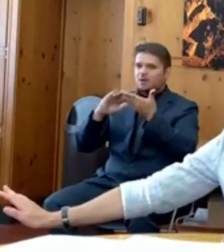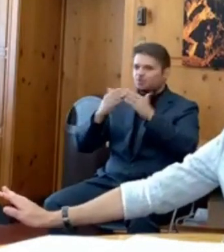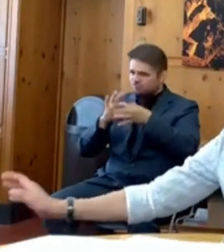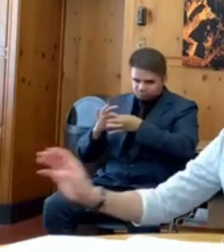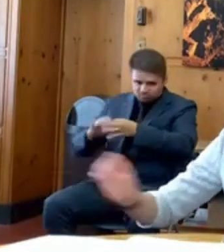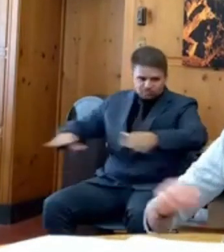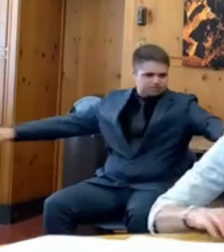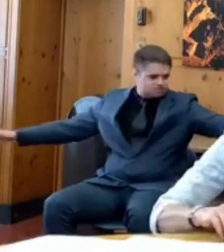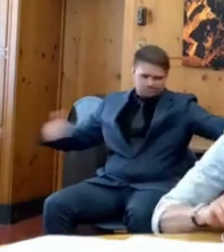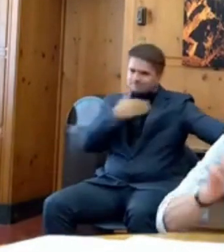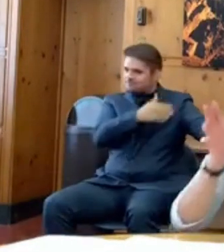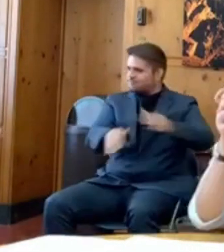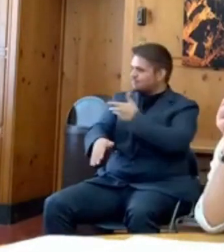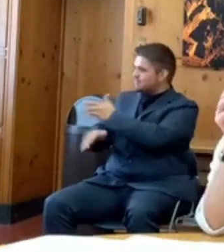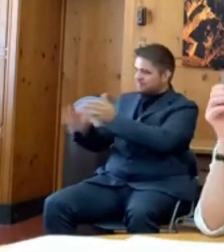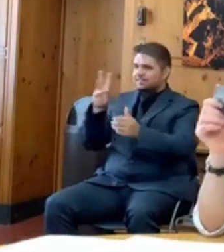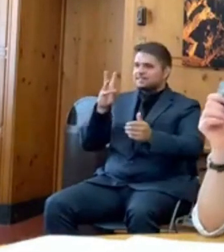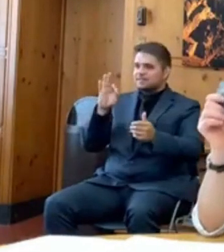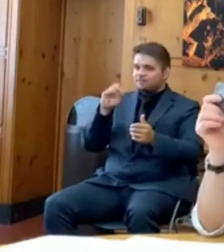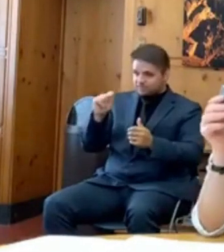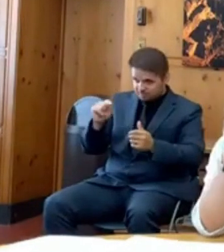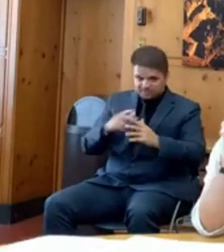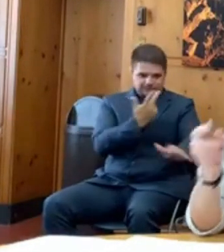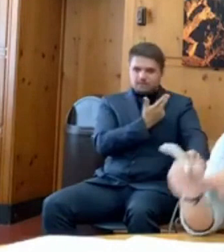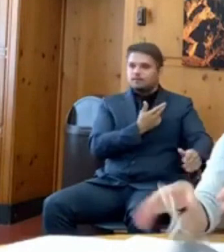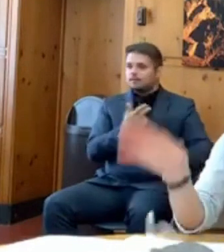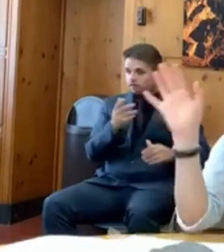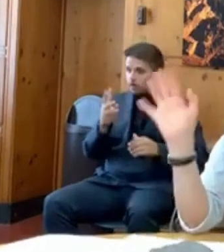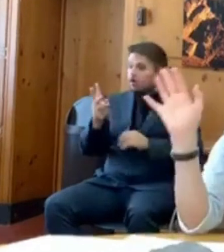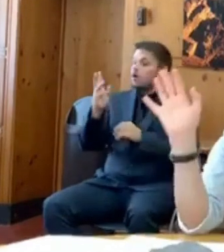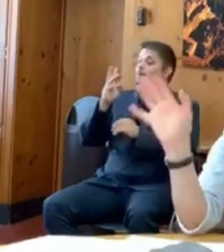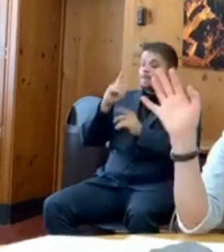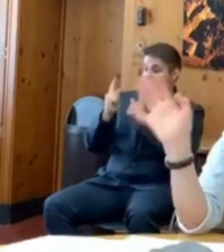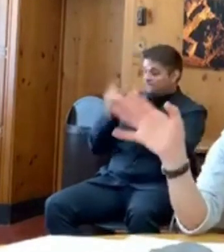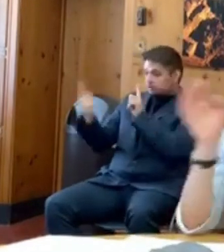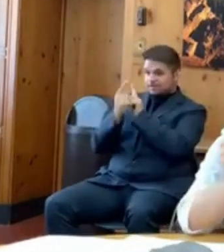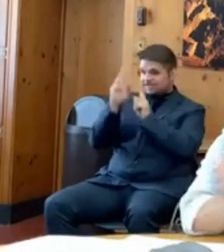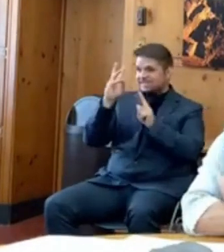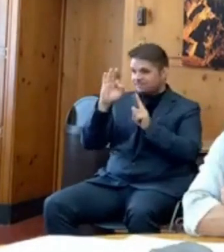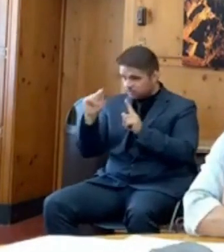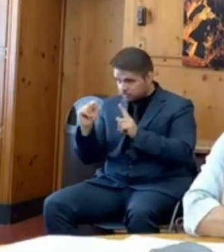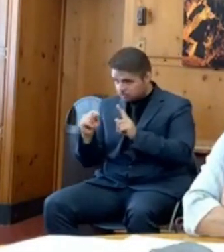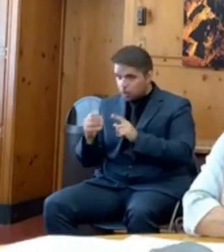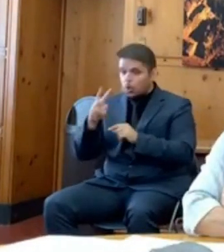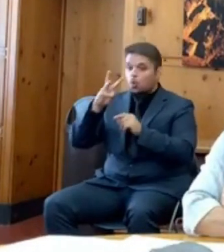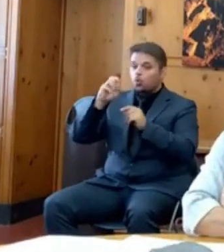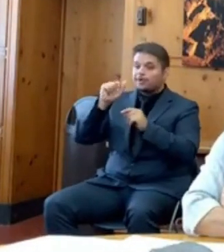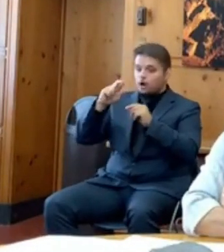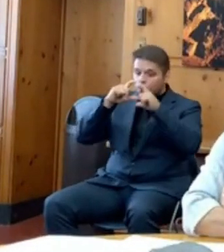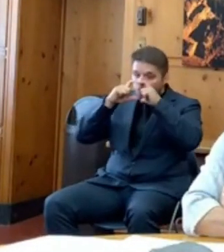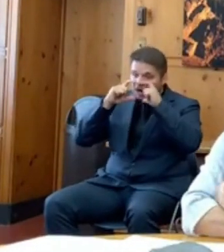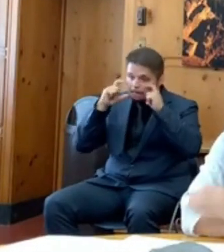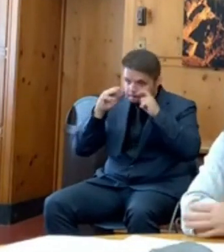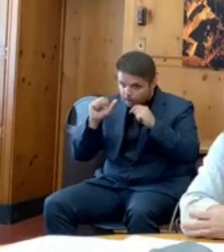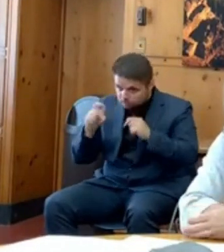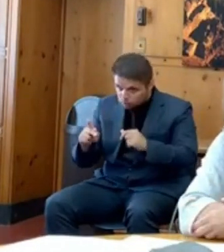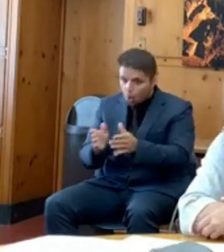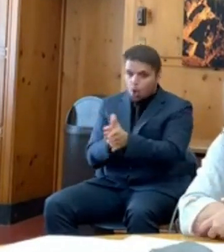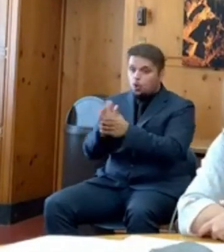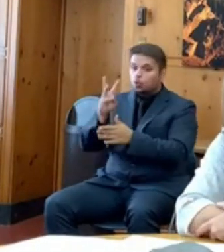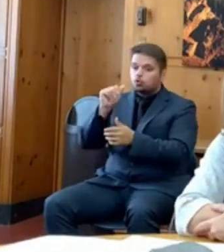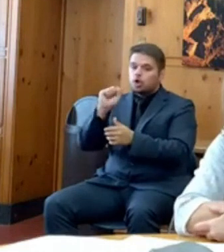distance, wear your face coverings, and wash, wash, wash, wash your hands. In addition,